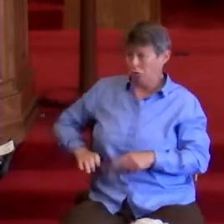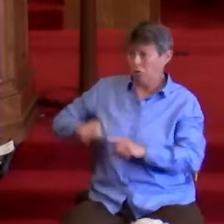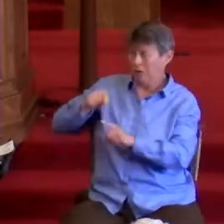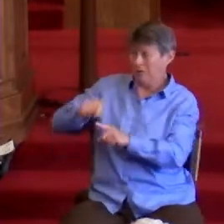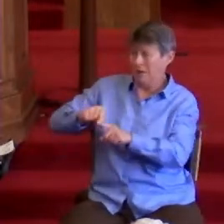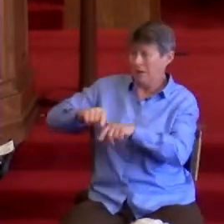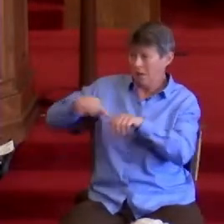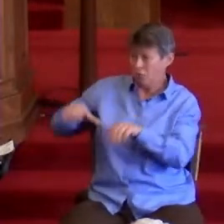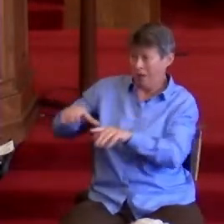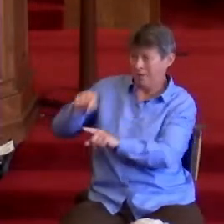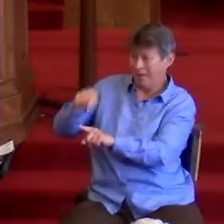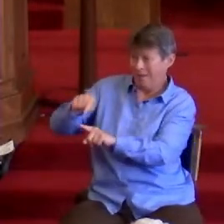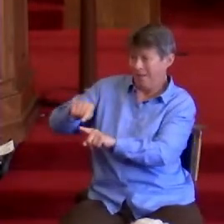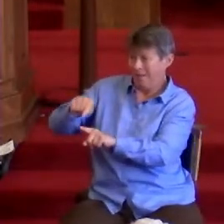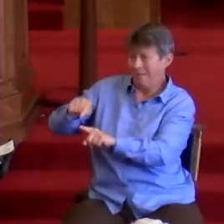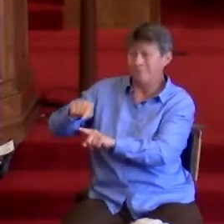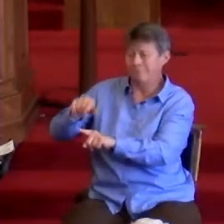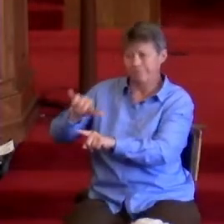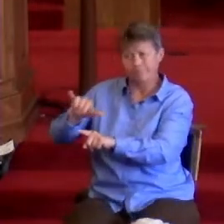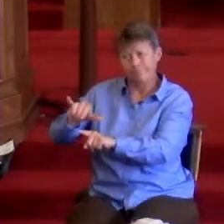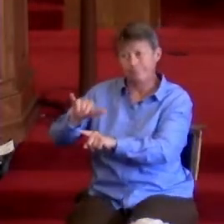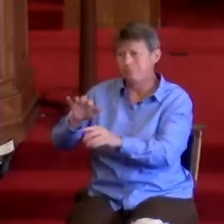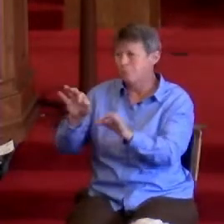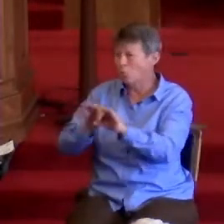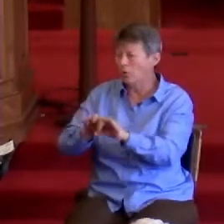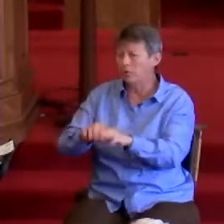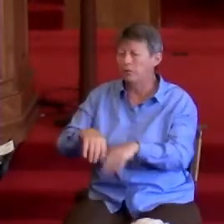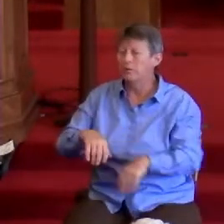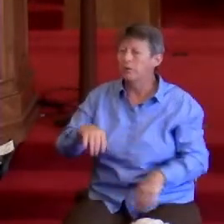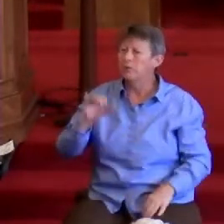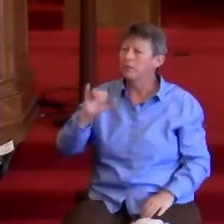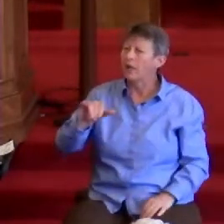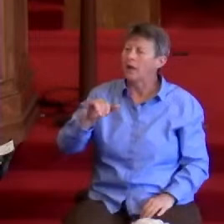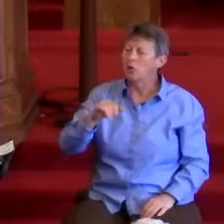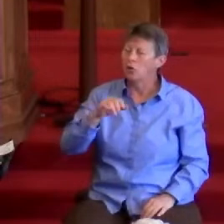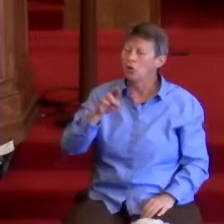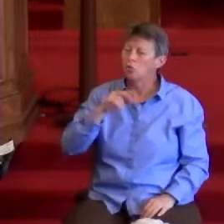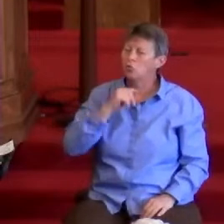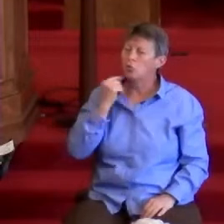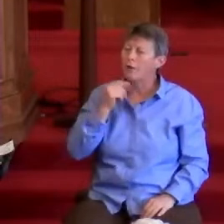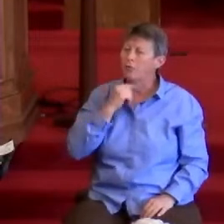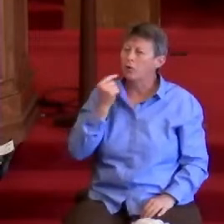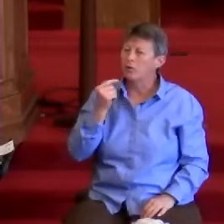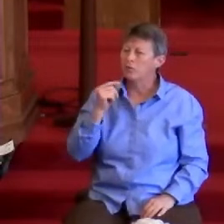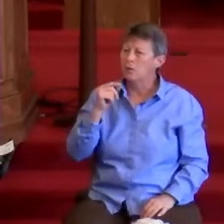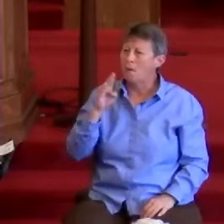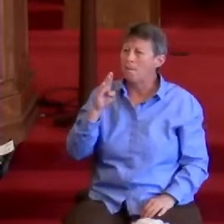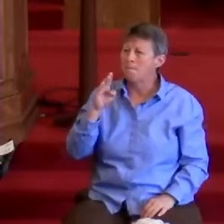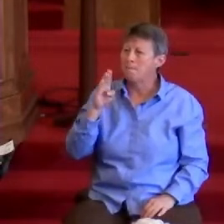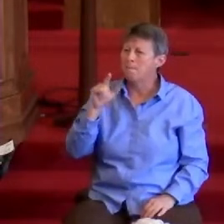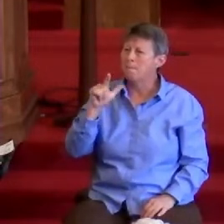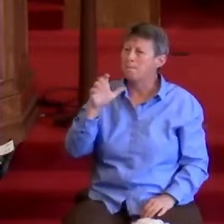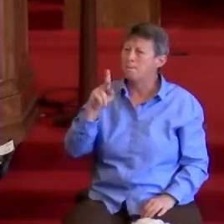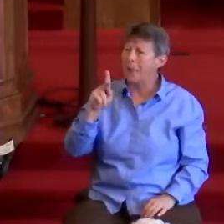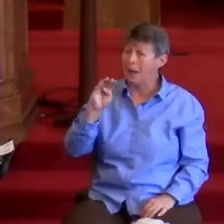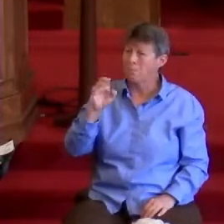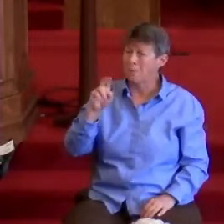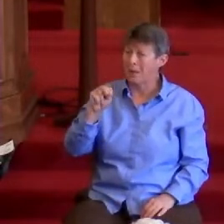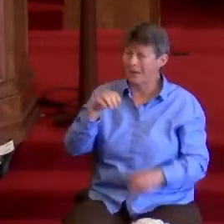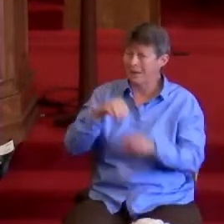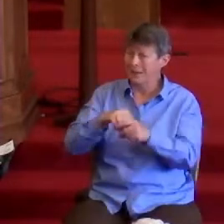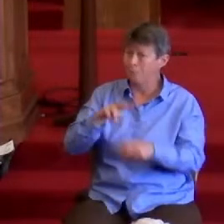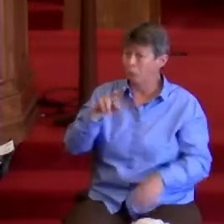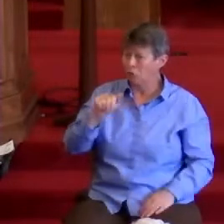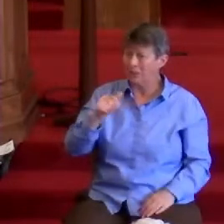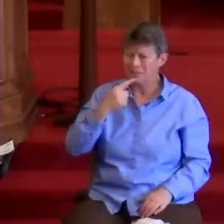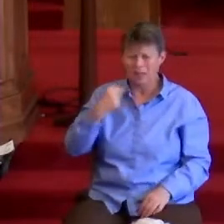On a steamy August evening in Virginia, Reverend Blackman encouraged the congregation, we who believe in freedom, who